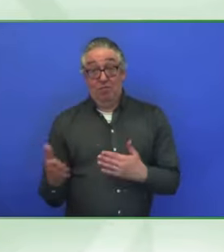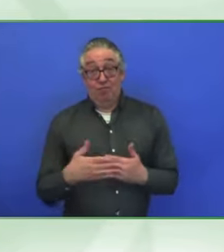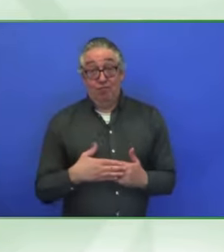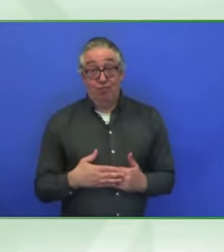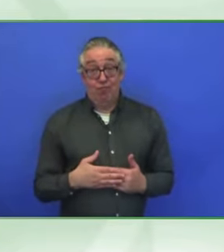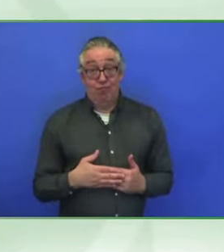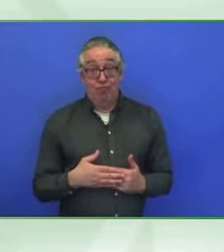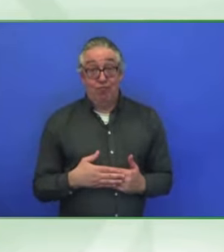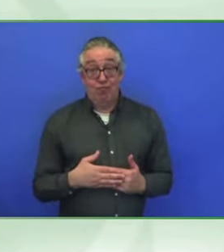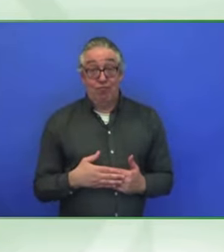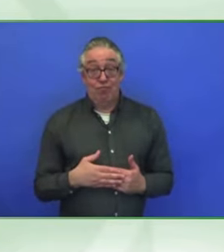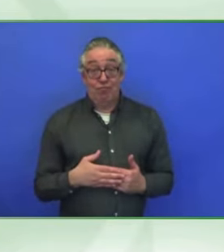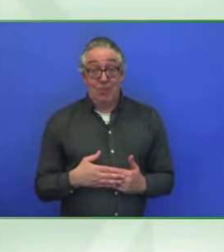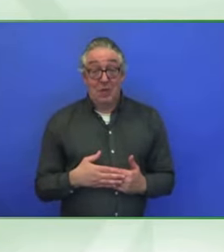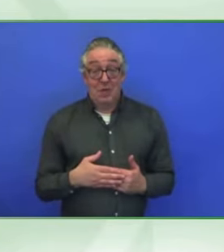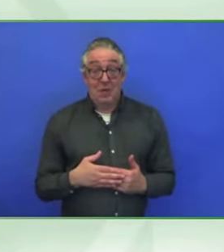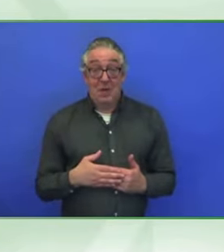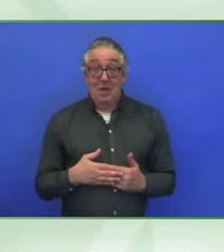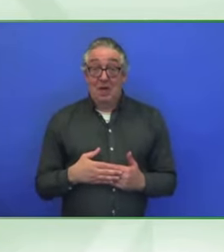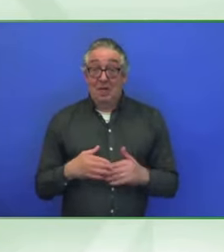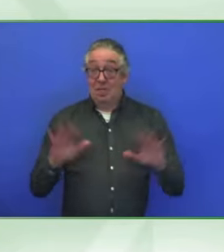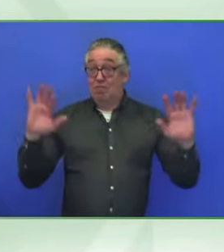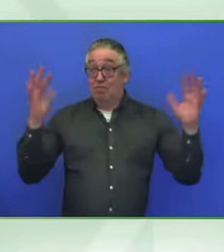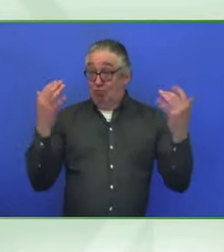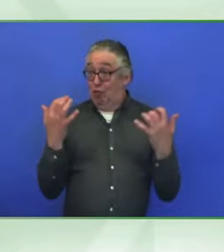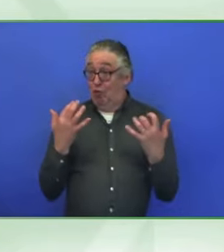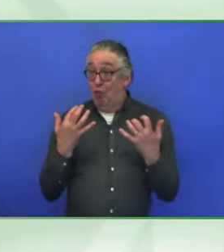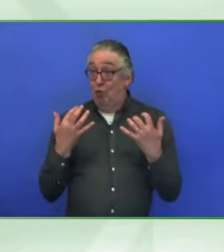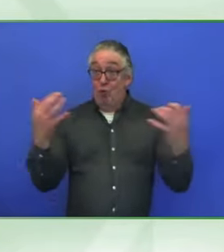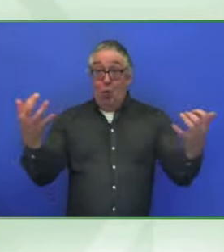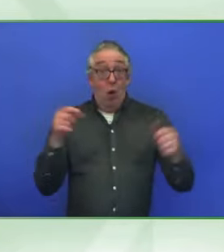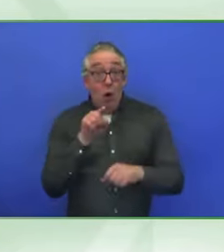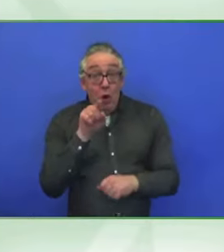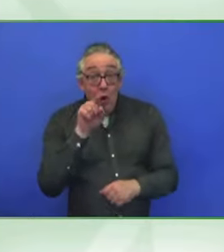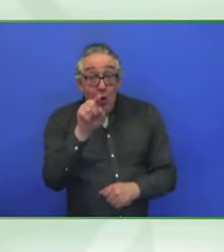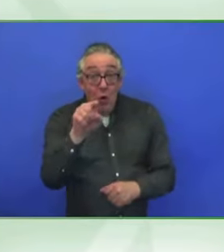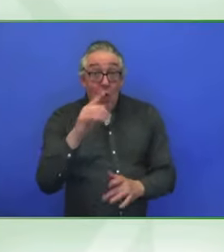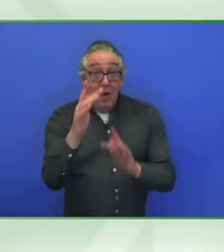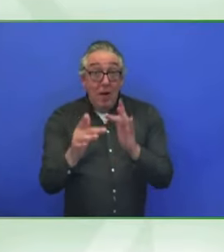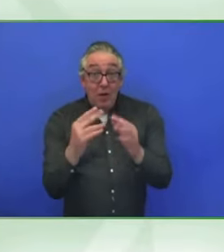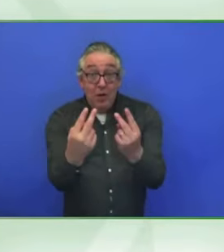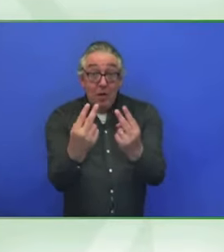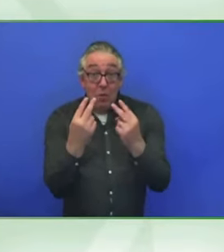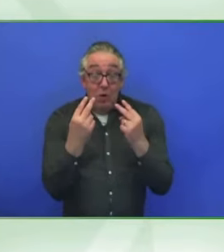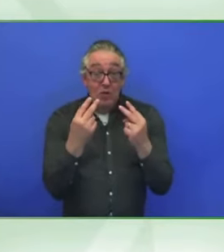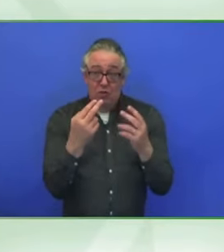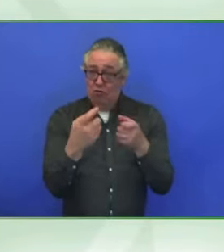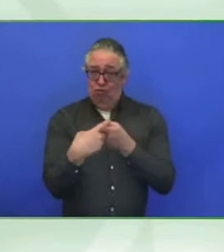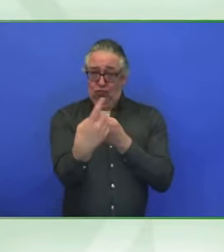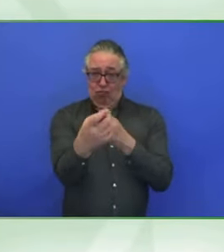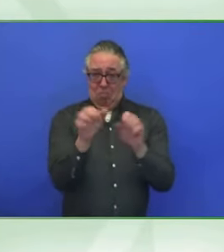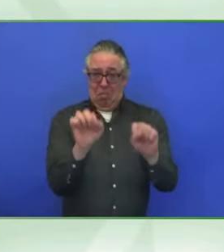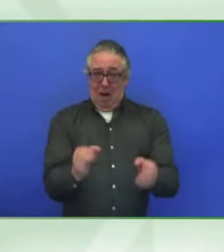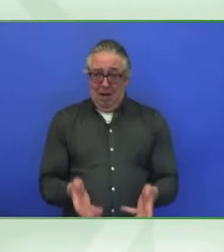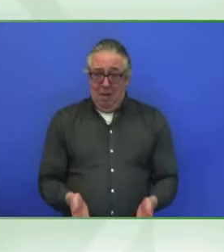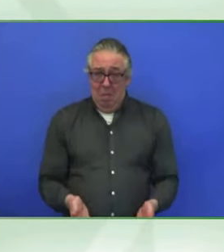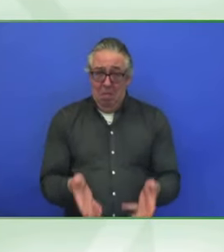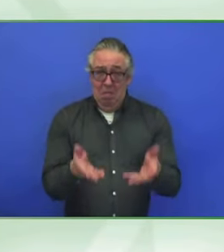the day one. For all of you out there in the land of listening, yes, please go off. I want to say one thing that's been happening. We're going to end on one